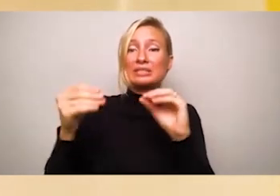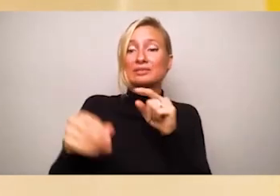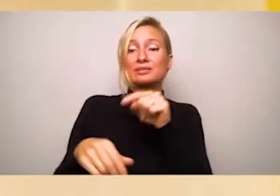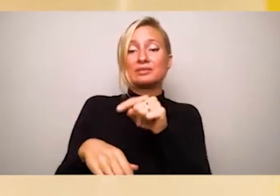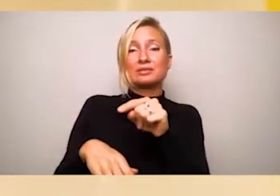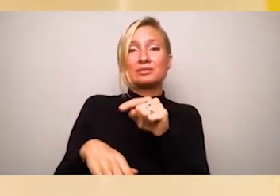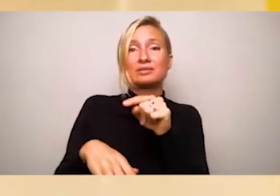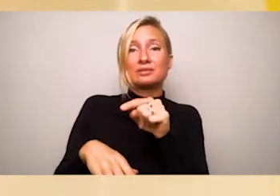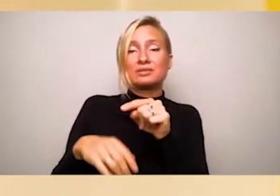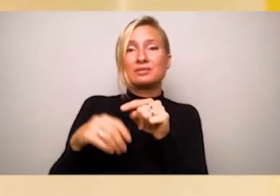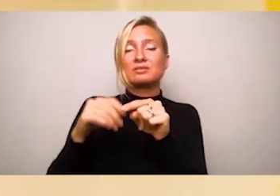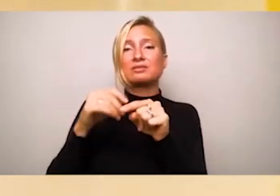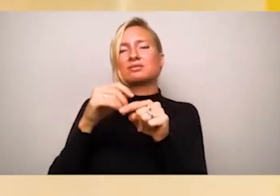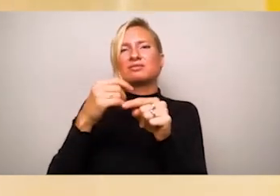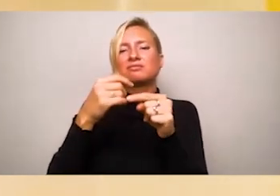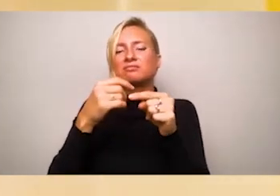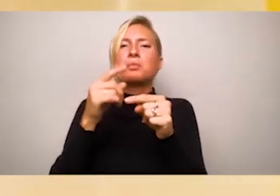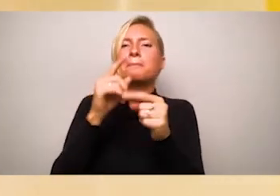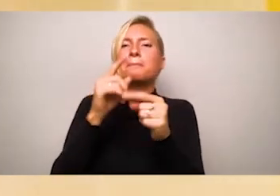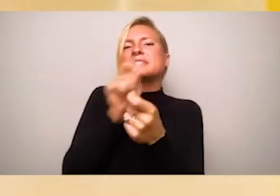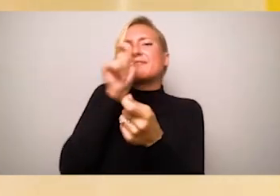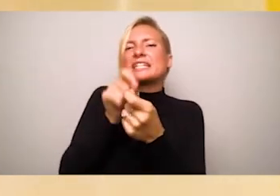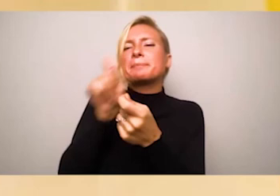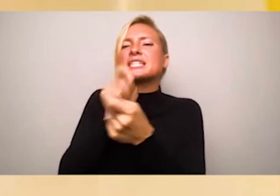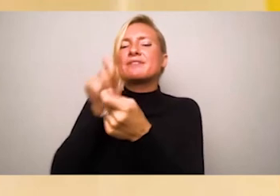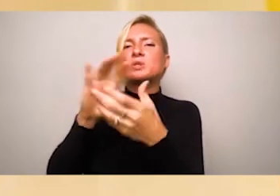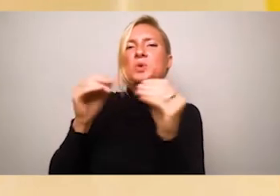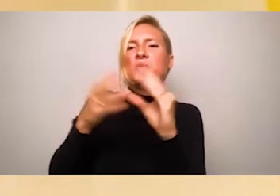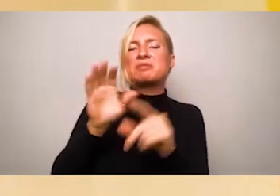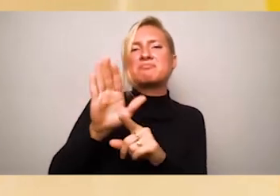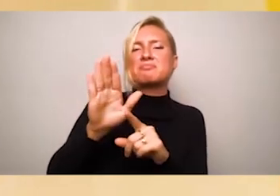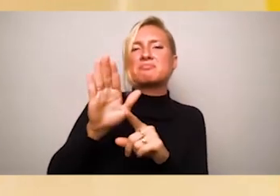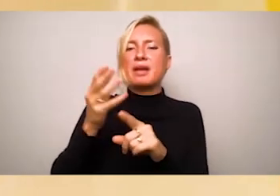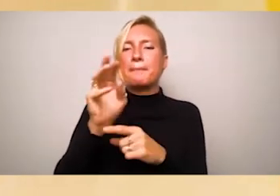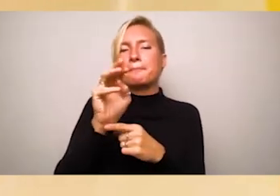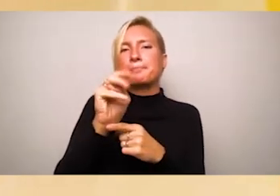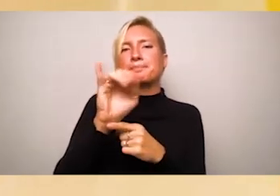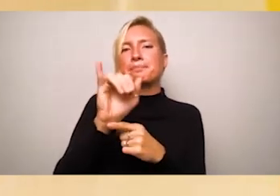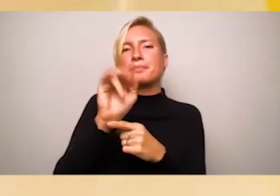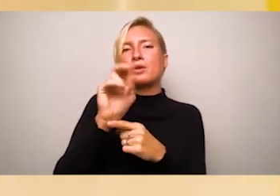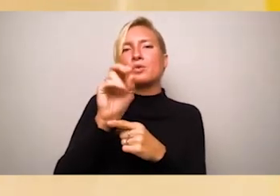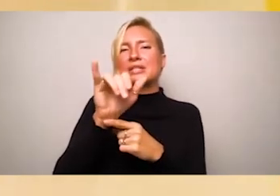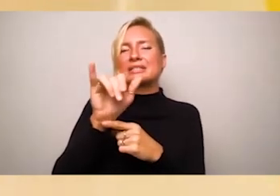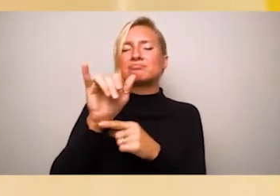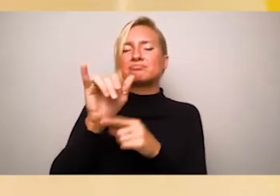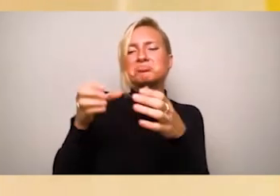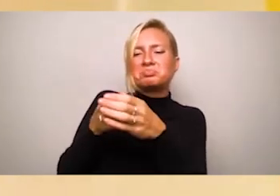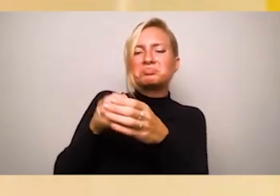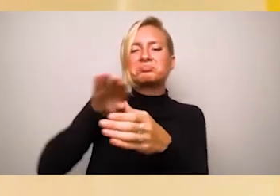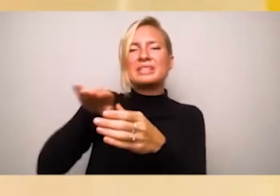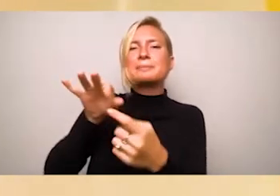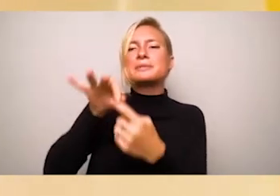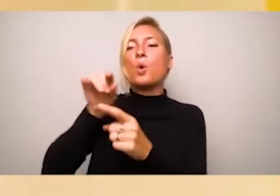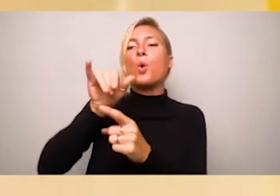the model minority myth. That immigrants do not just have value to prove the viability of the American